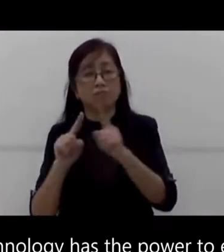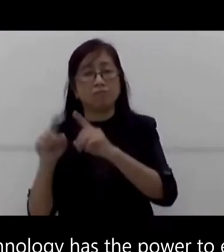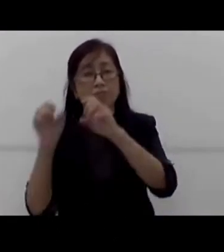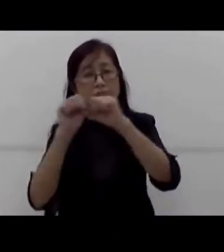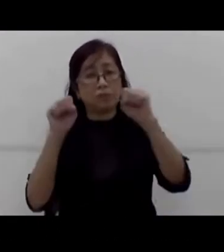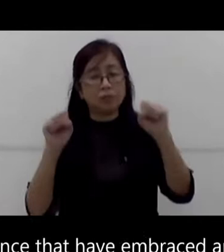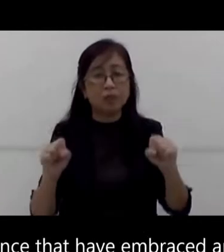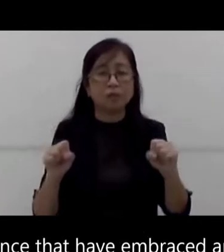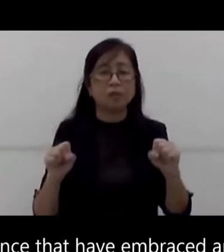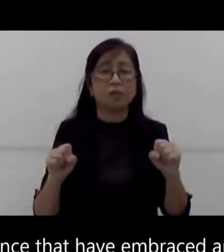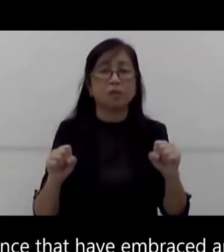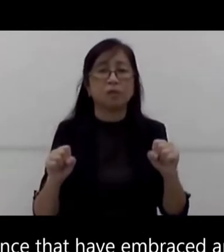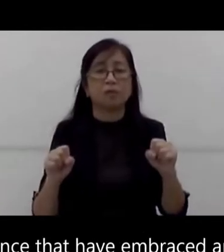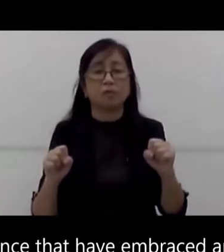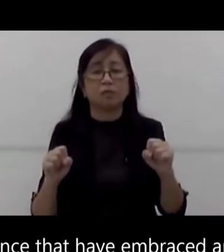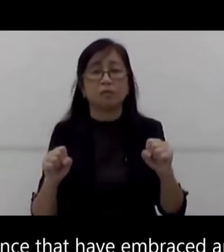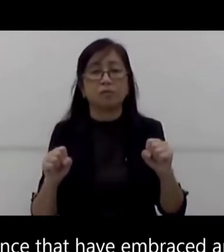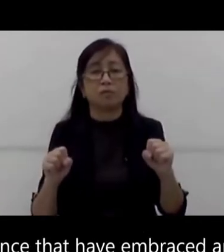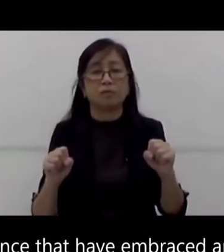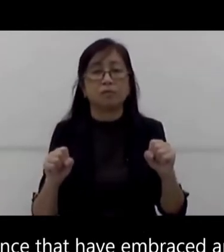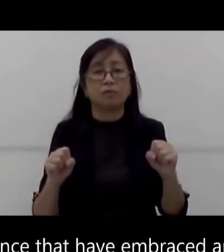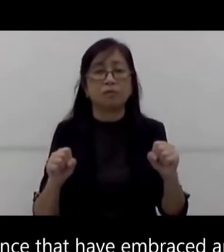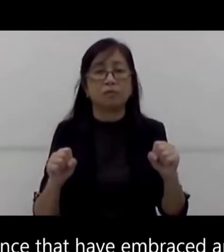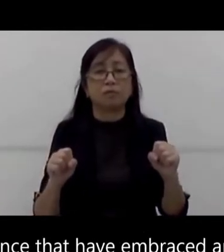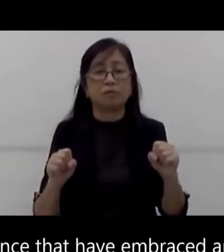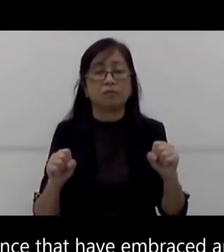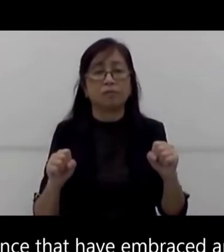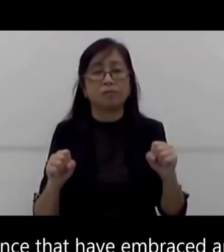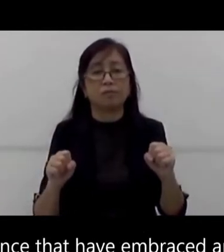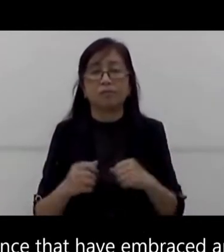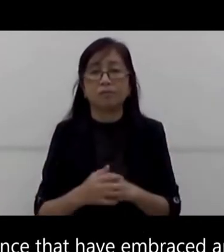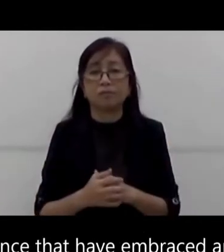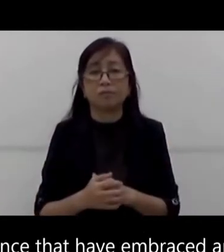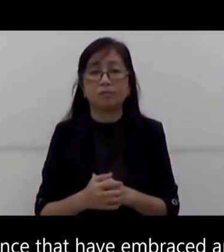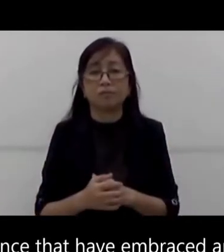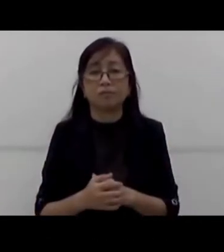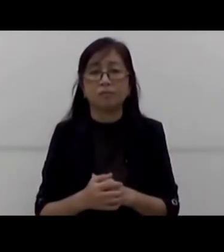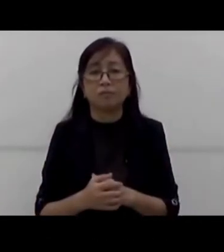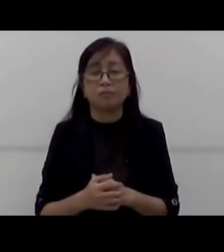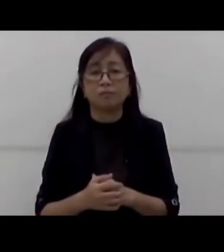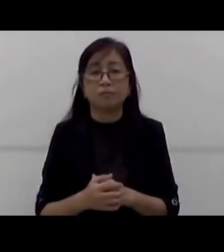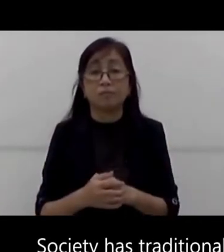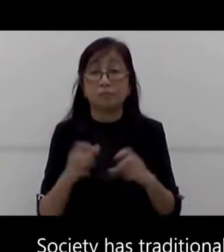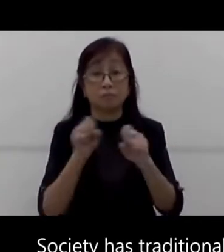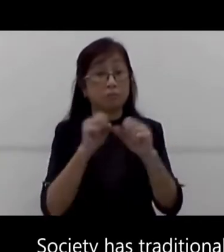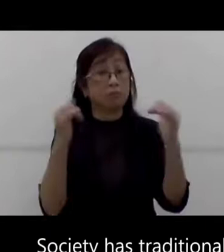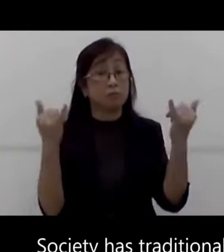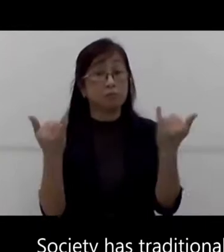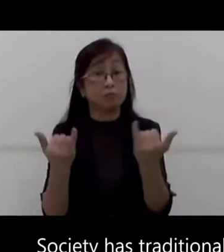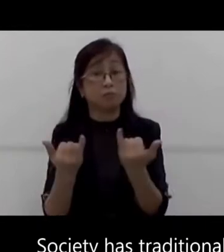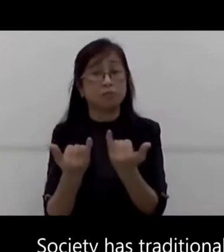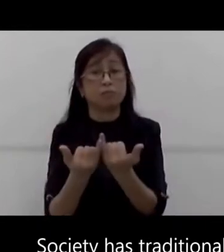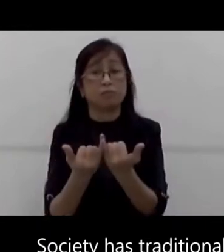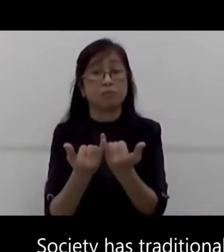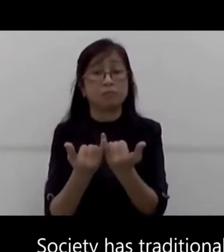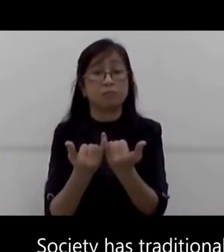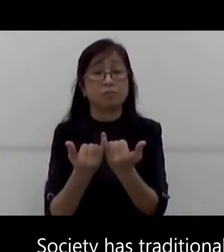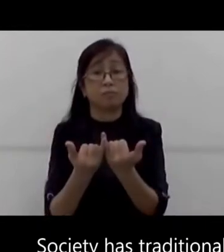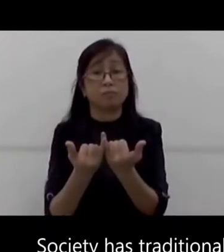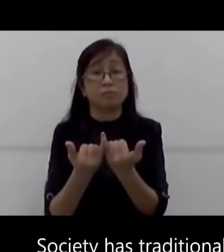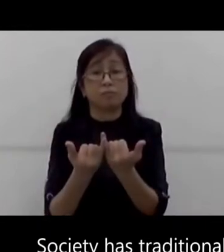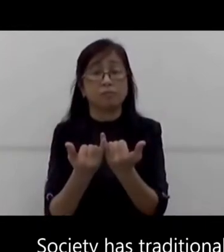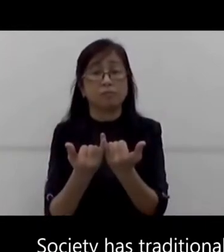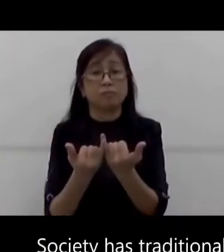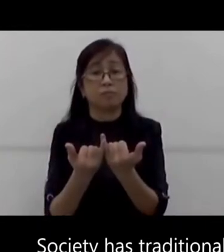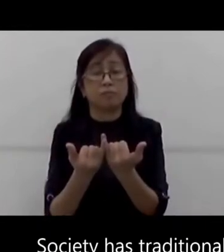have embraced and normalized certain forms of violence offline. Now, society has traditionally been patriarchal. Misogyny